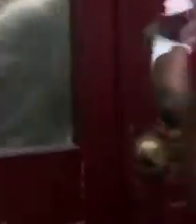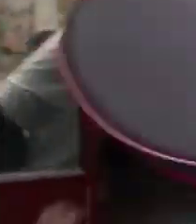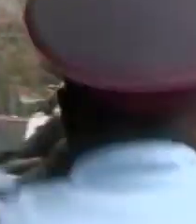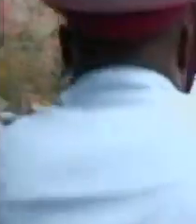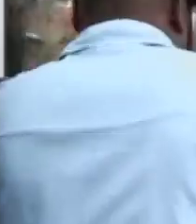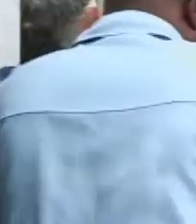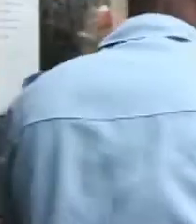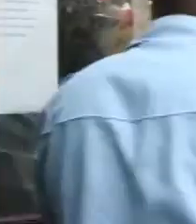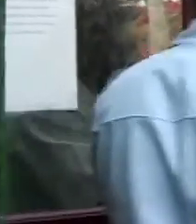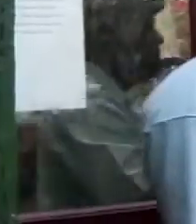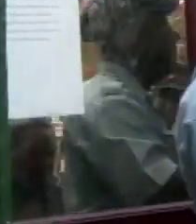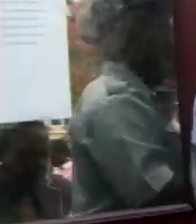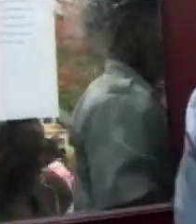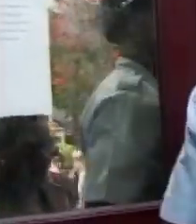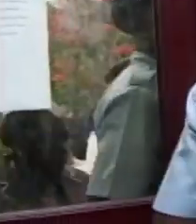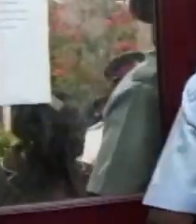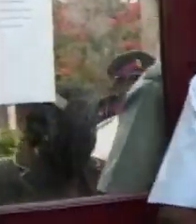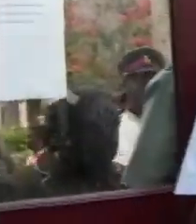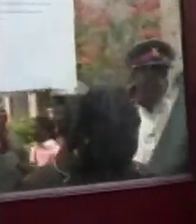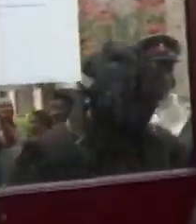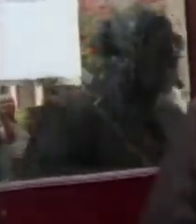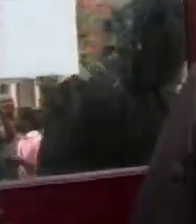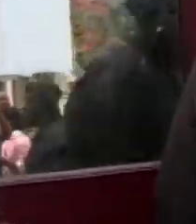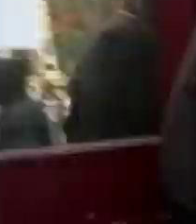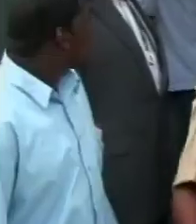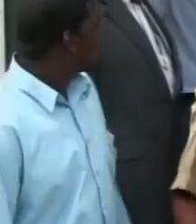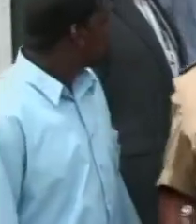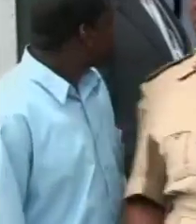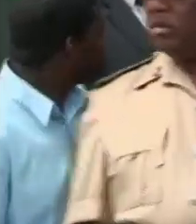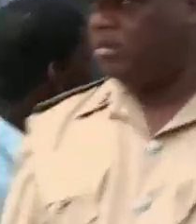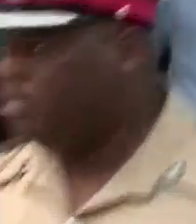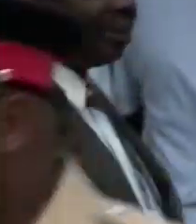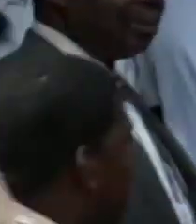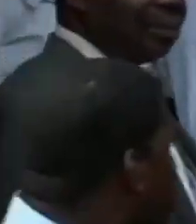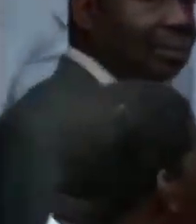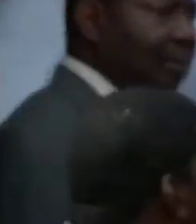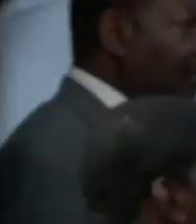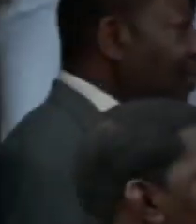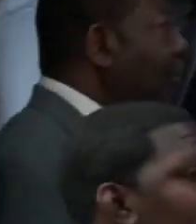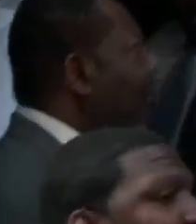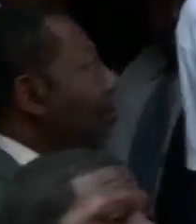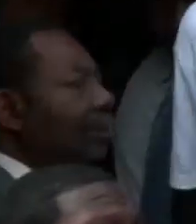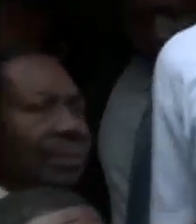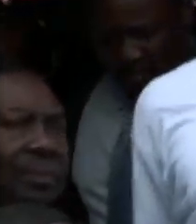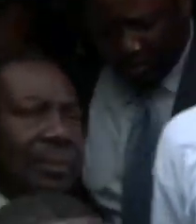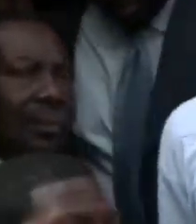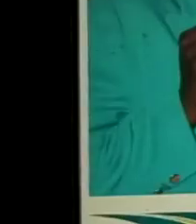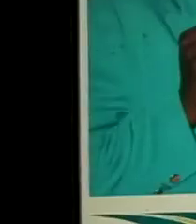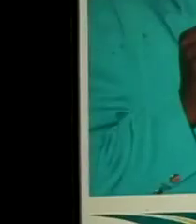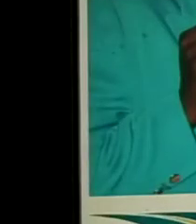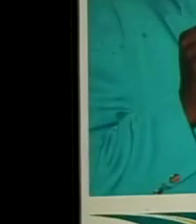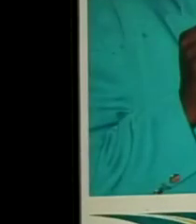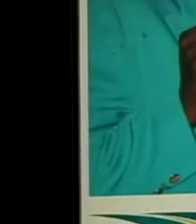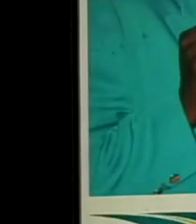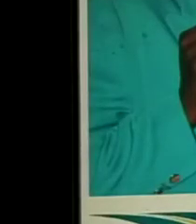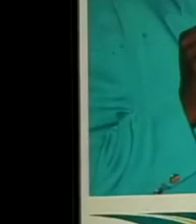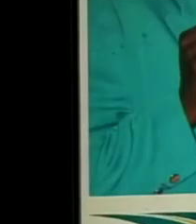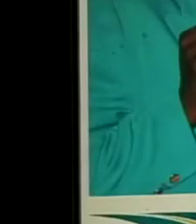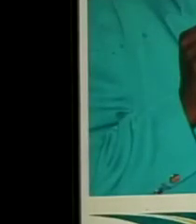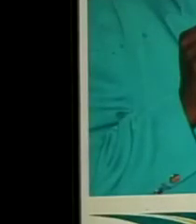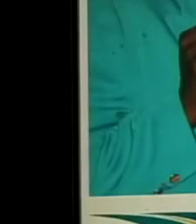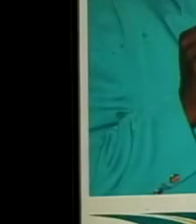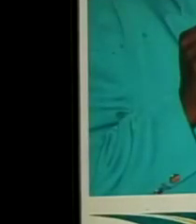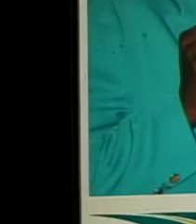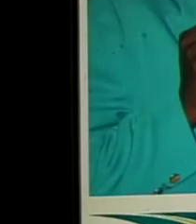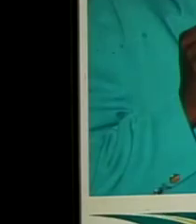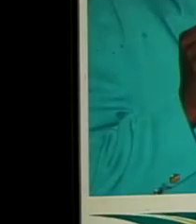Our cameras in Bank Lane as a 36-year-old father of a 14-year-old boy is charged for the heinous crimes. Olympic gold medalist